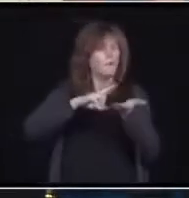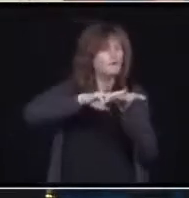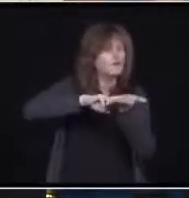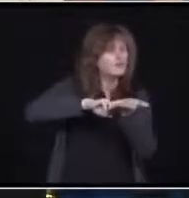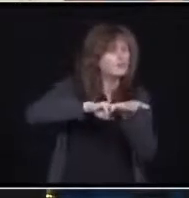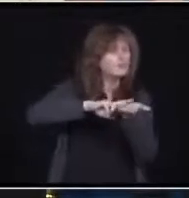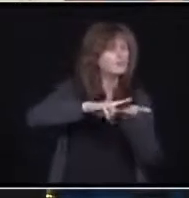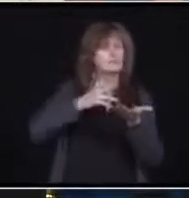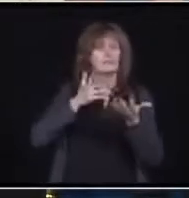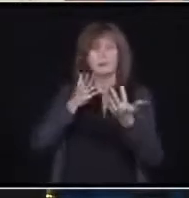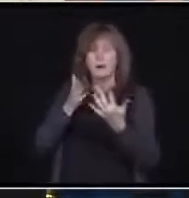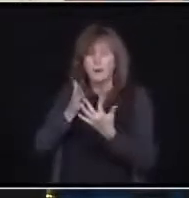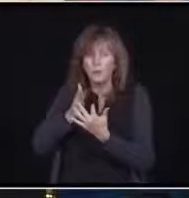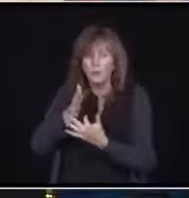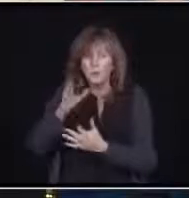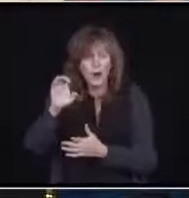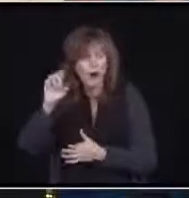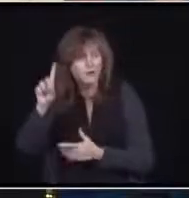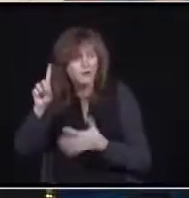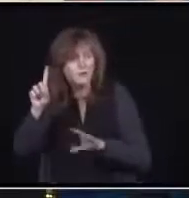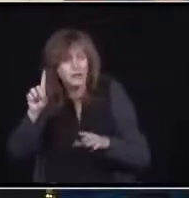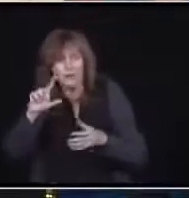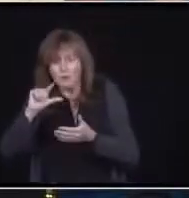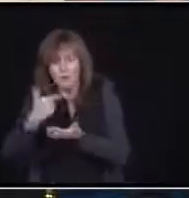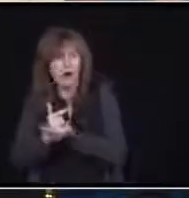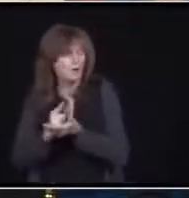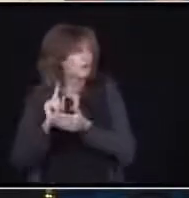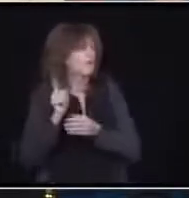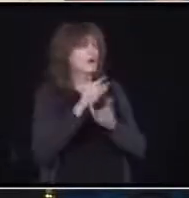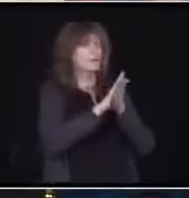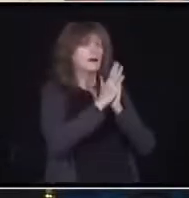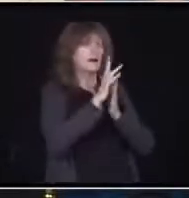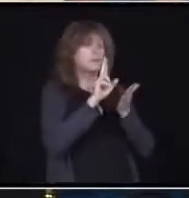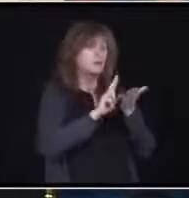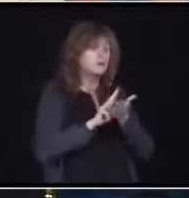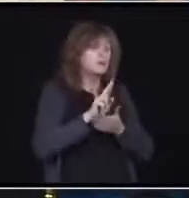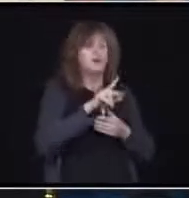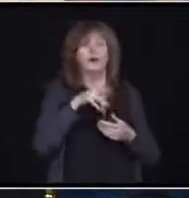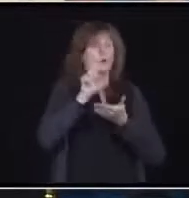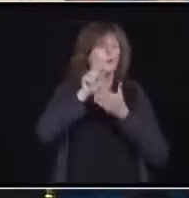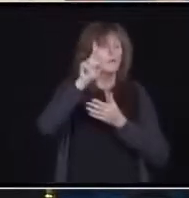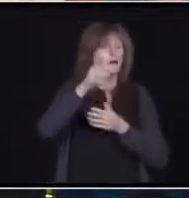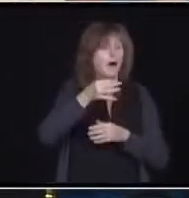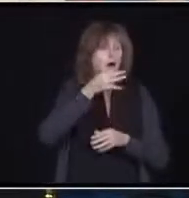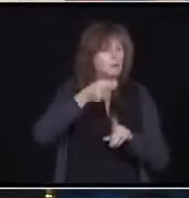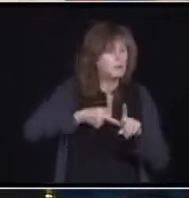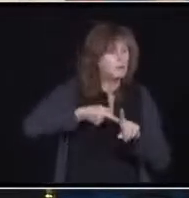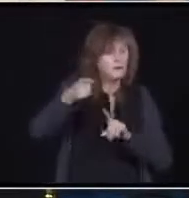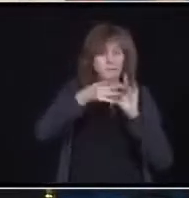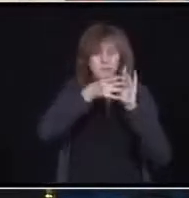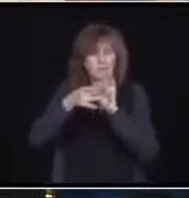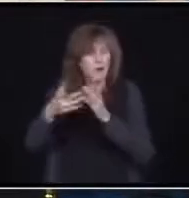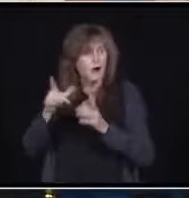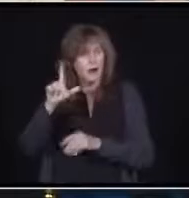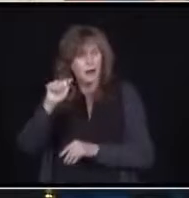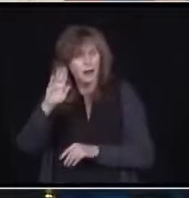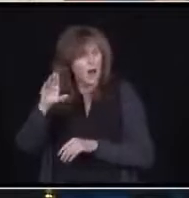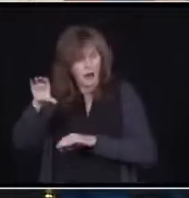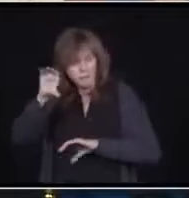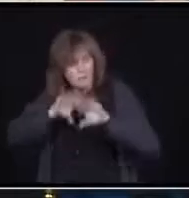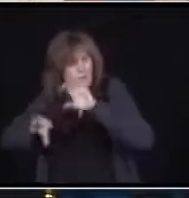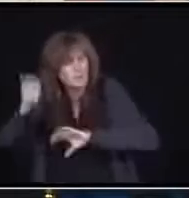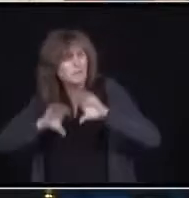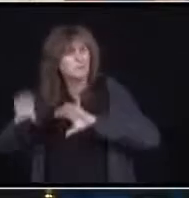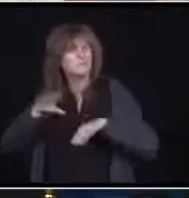PSWs. then here are the universities coming in with their expertise on the labs. So everyone is pitching in. I just